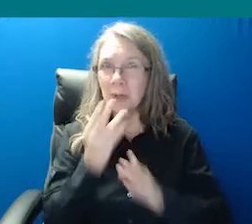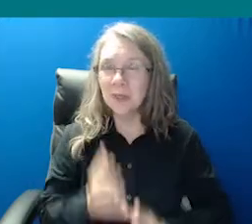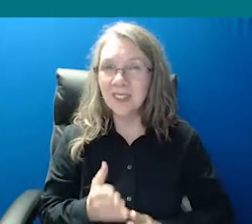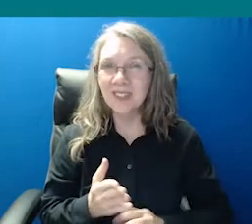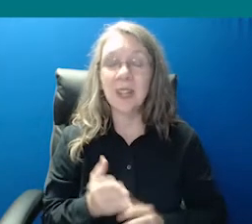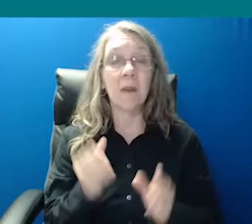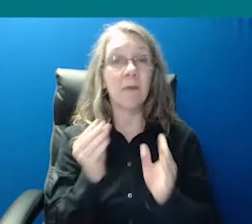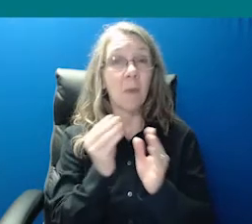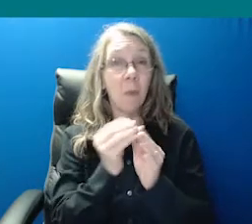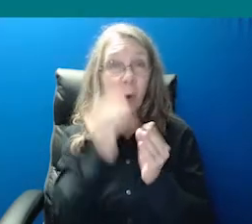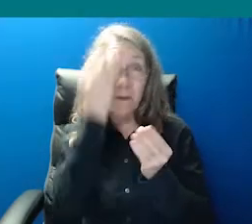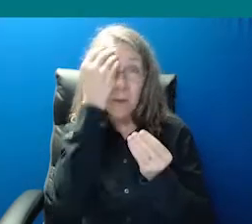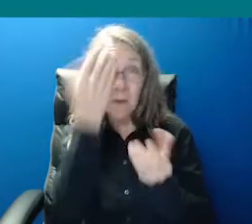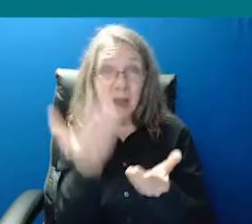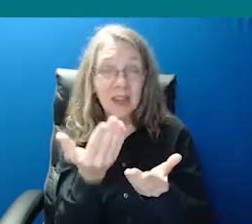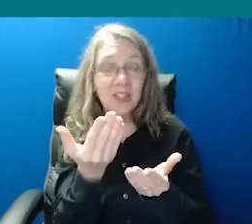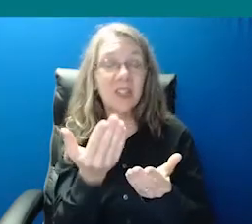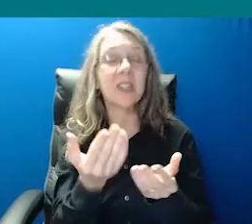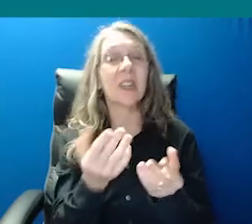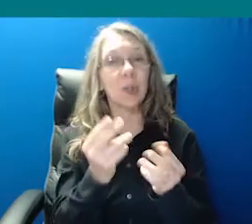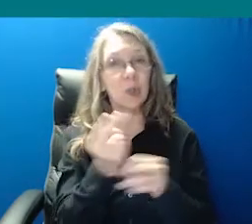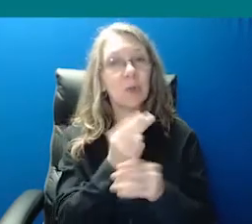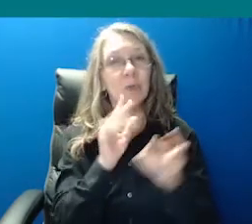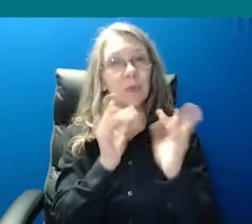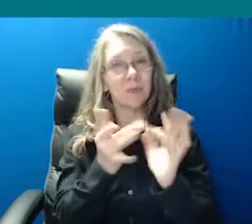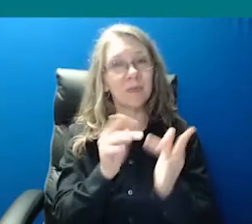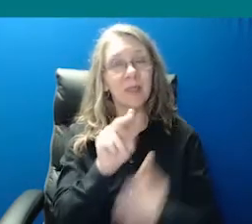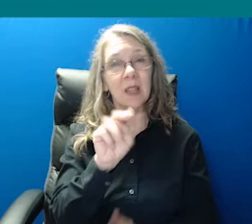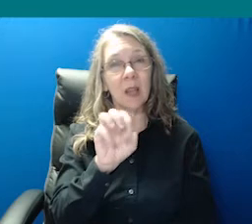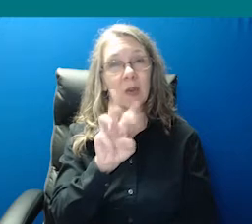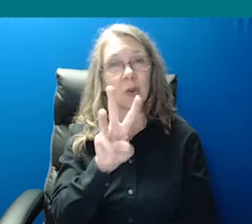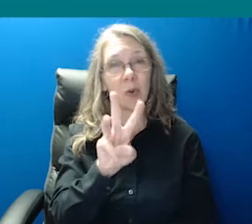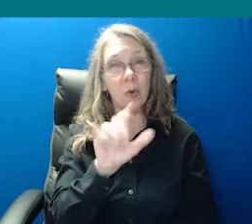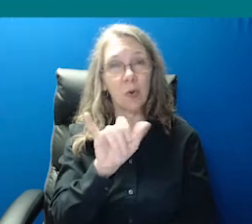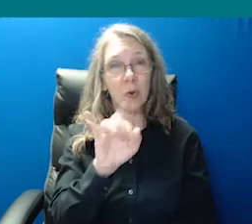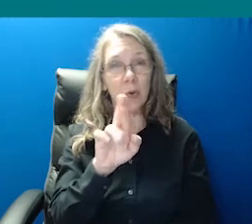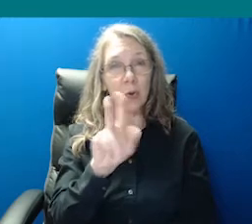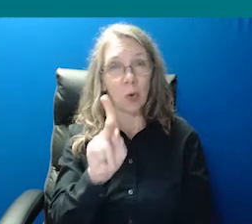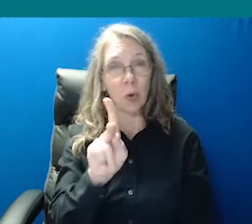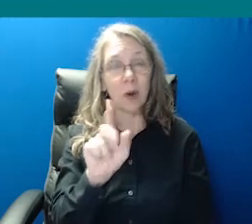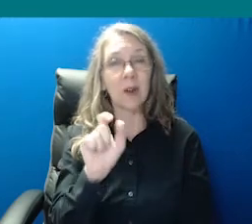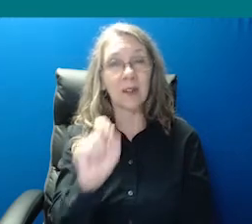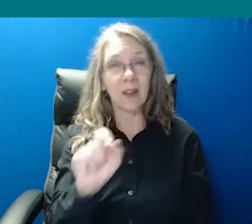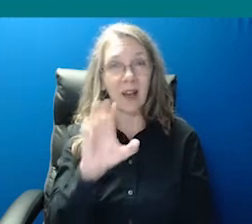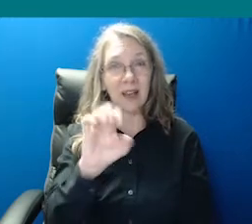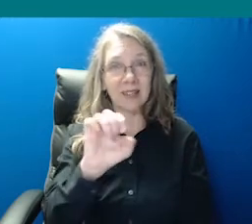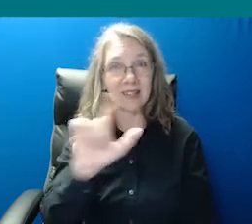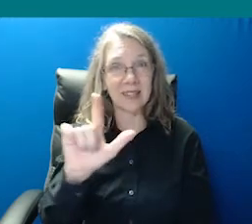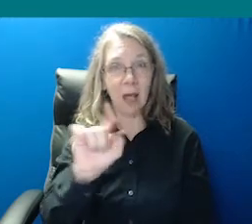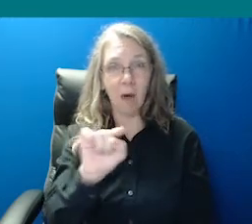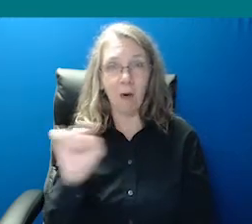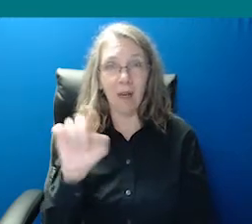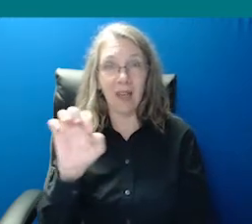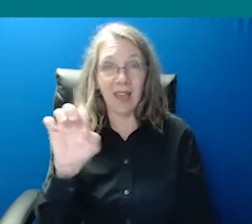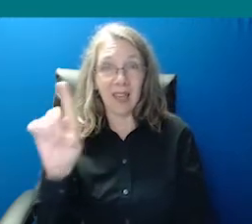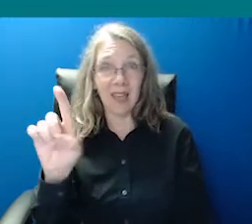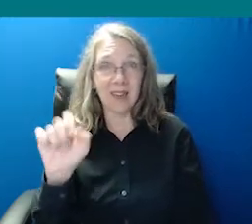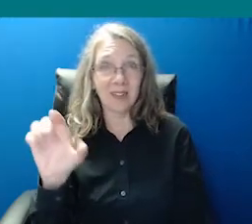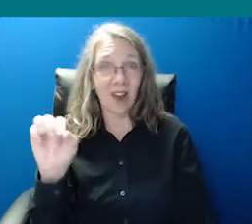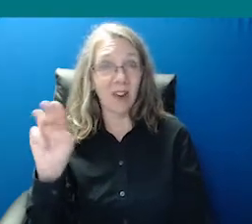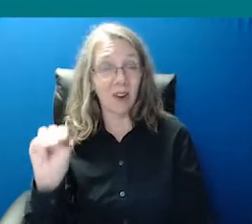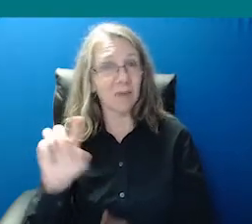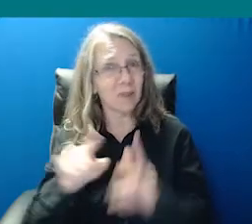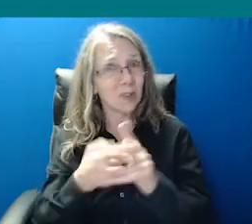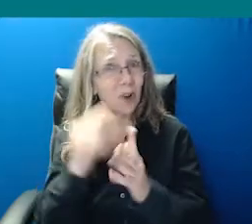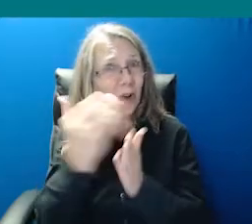information on how to access Cell Ed, visit newyork.celled.com to start your lessons